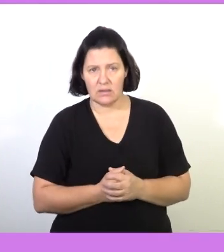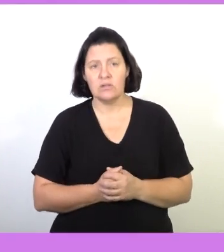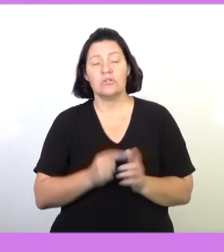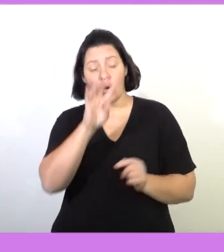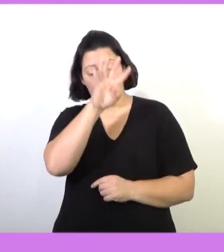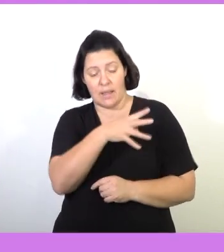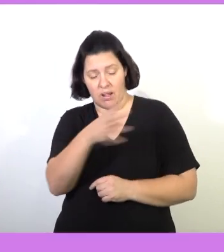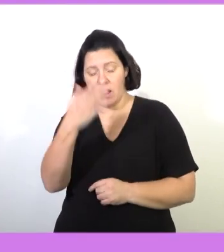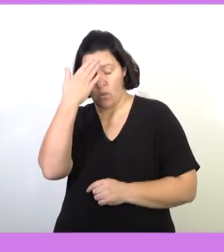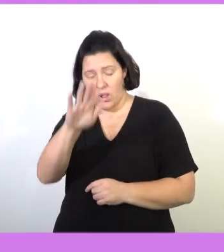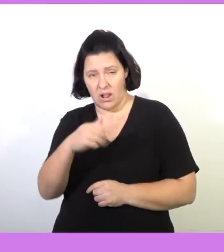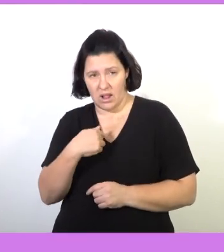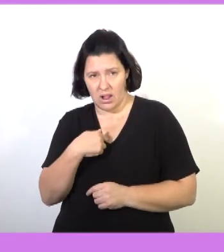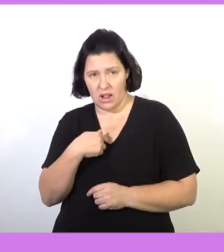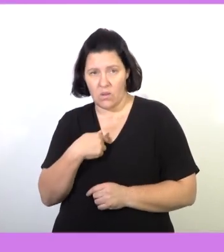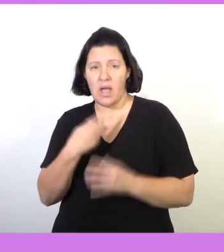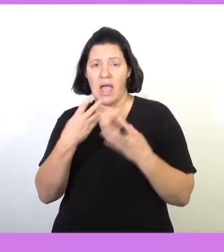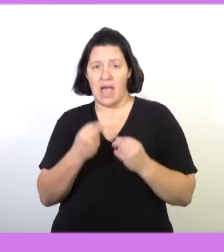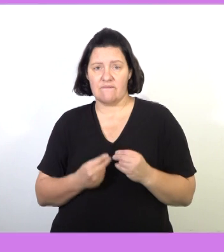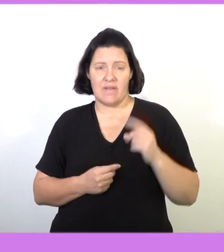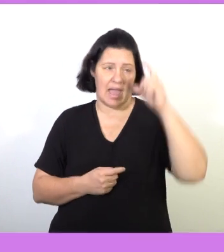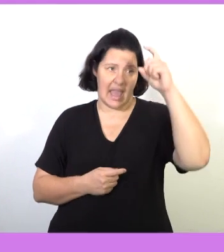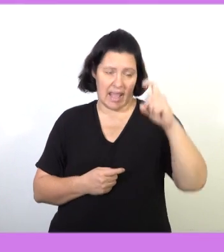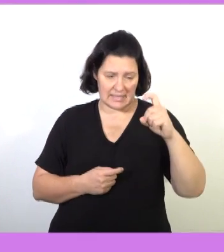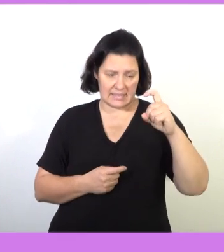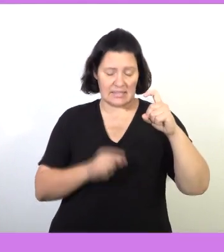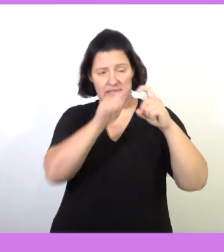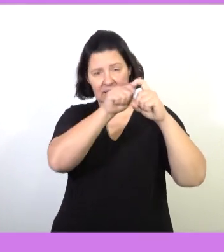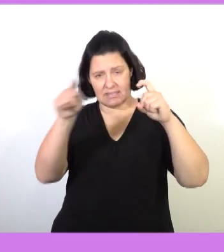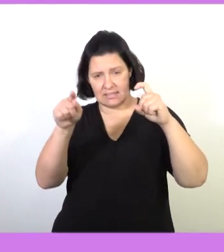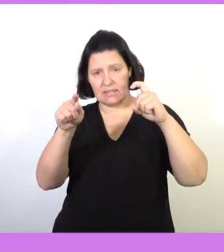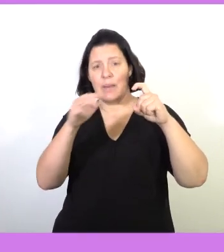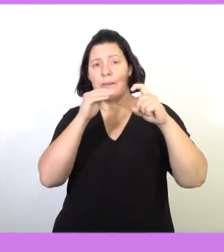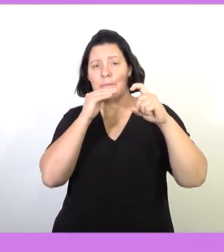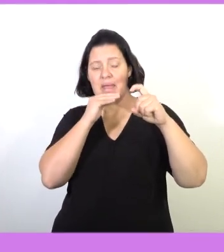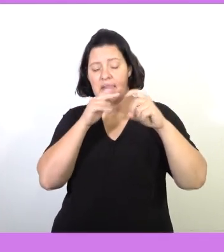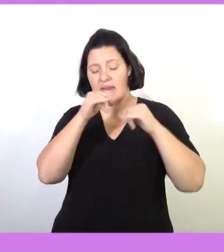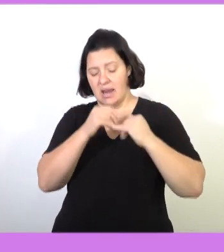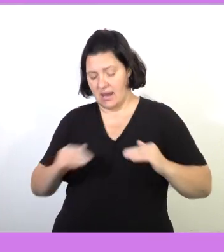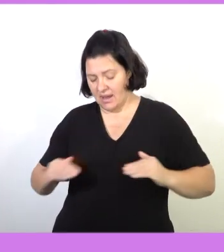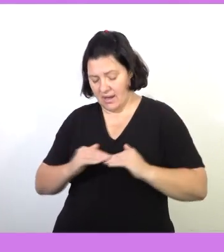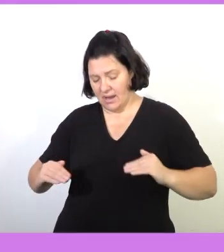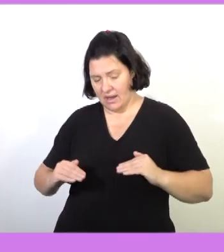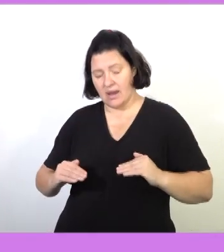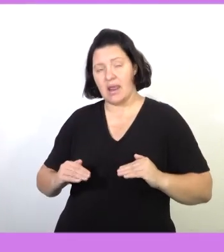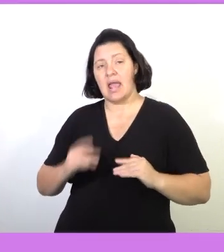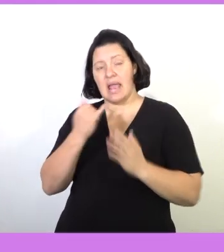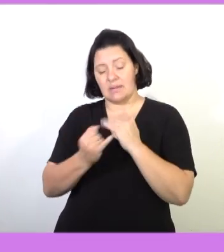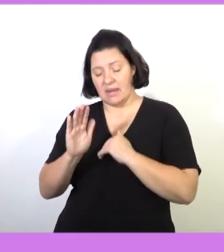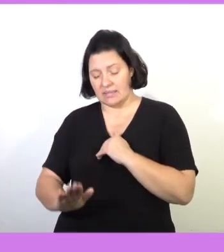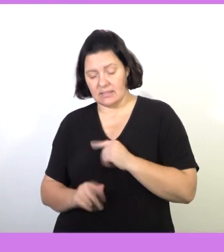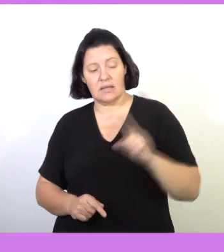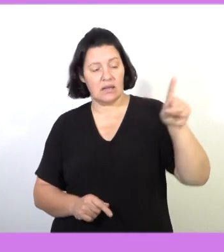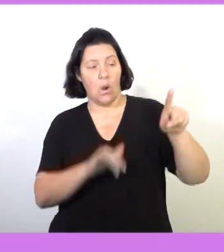table. From the table we know we have the x-axis, which represents the independent variable. We have the y